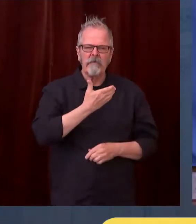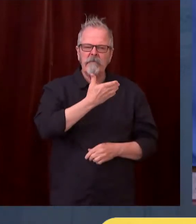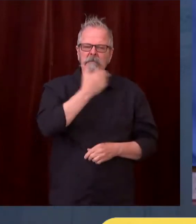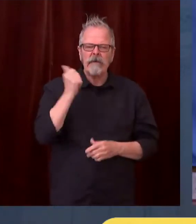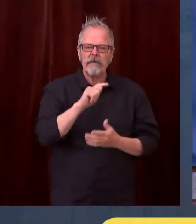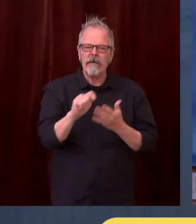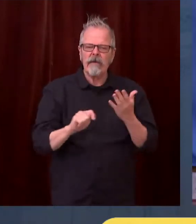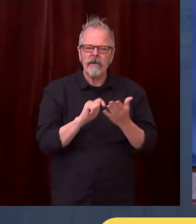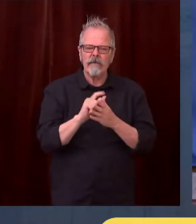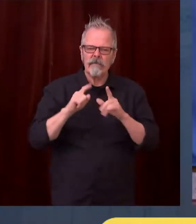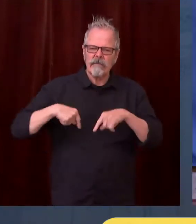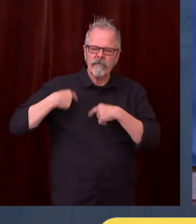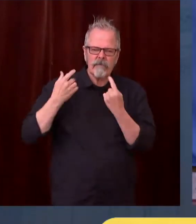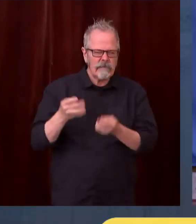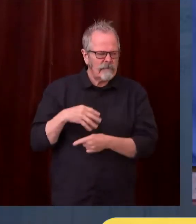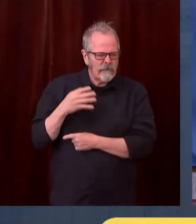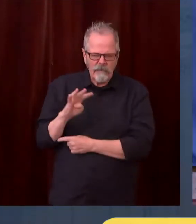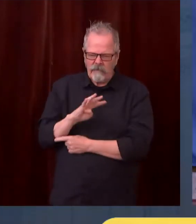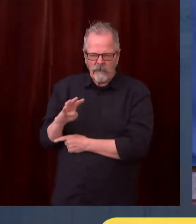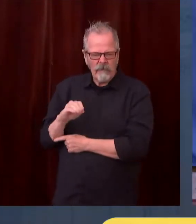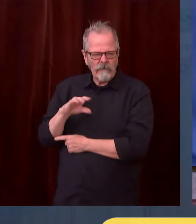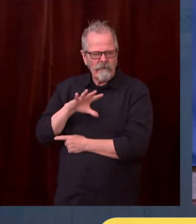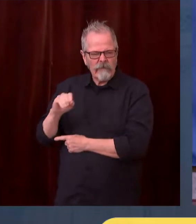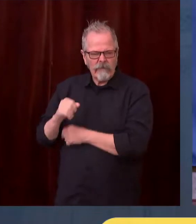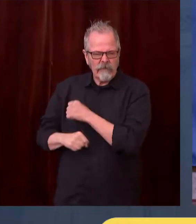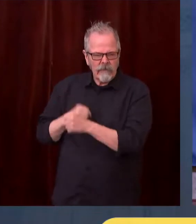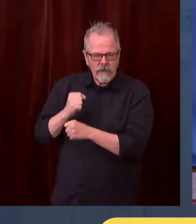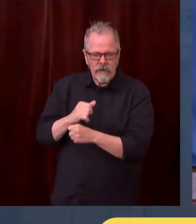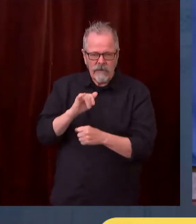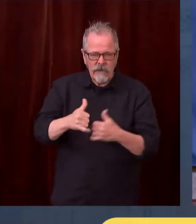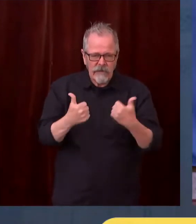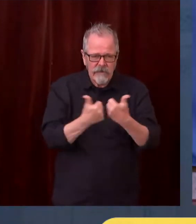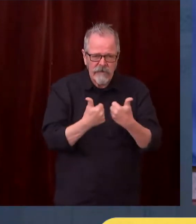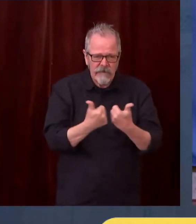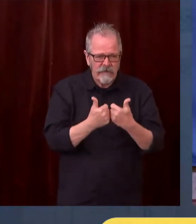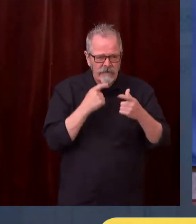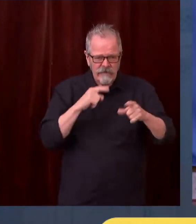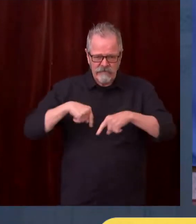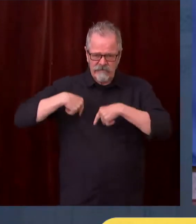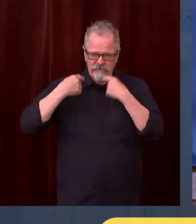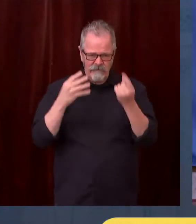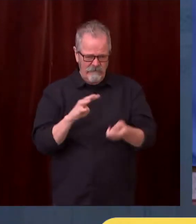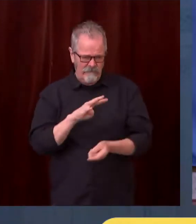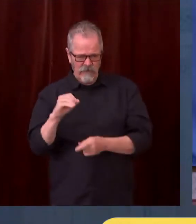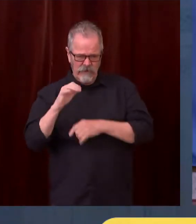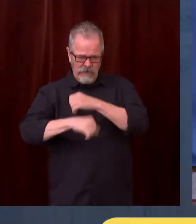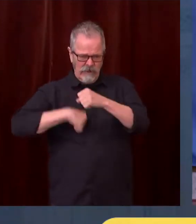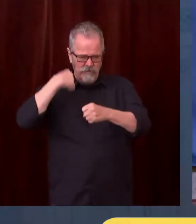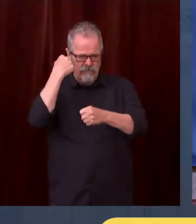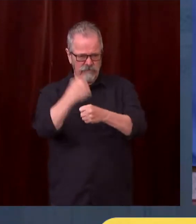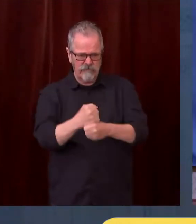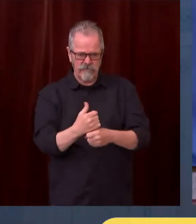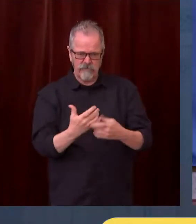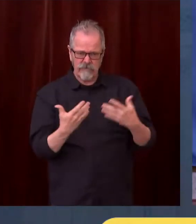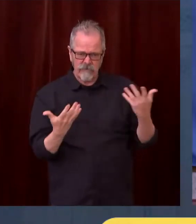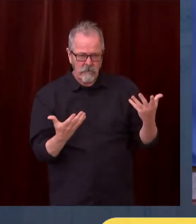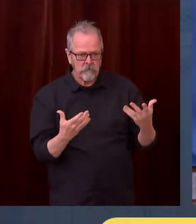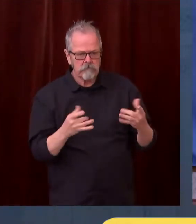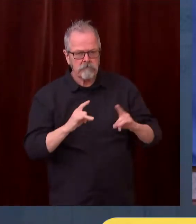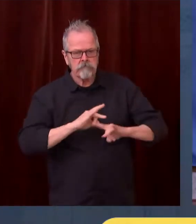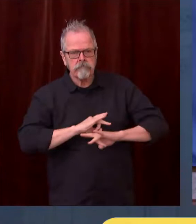best basketball game in 50 years in any league. And I know 50 years from now when they ask about 2021,